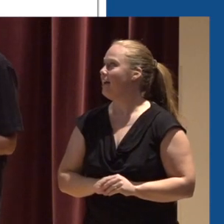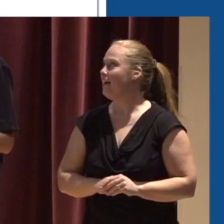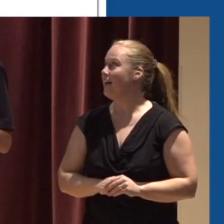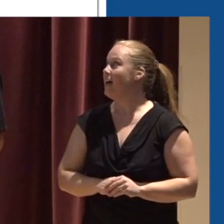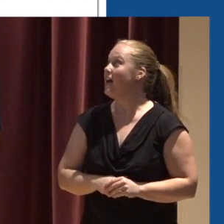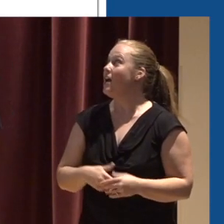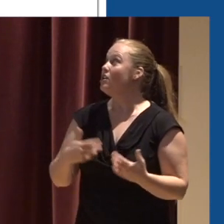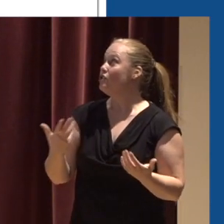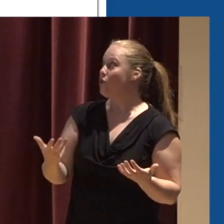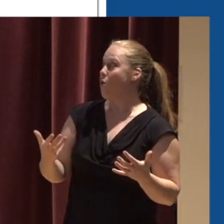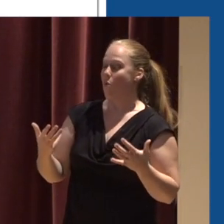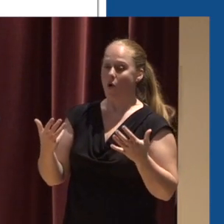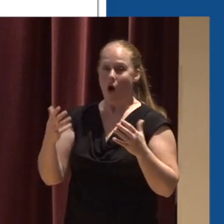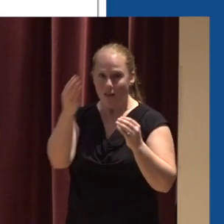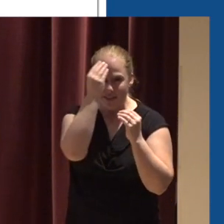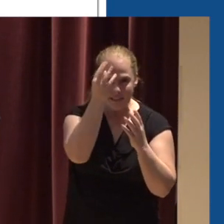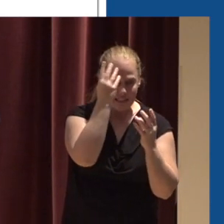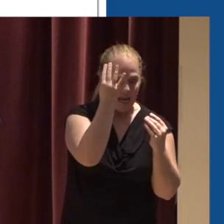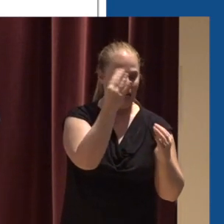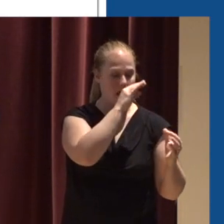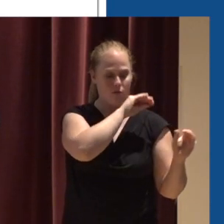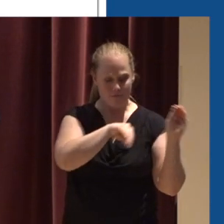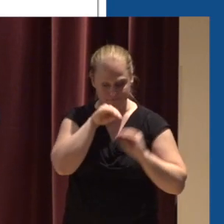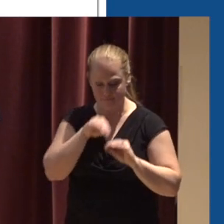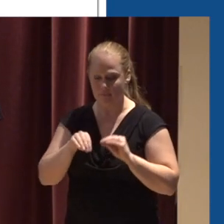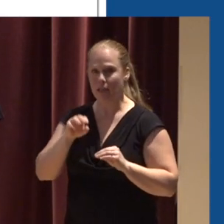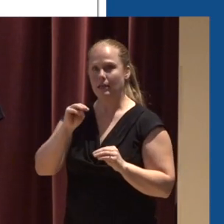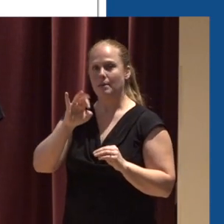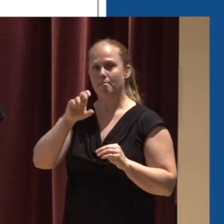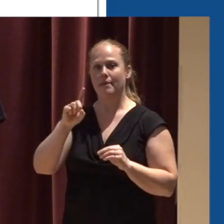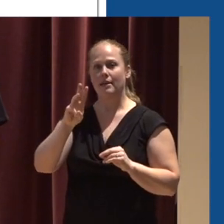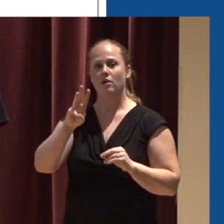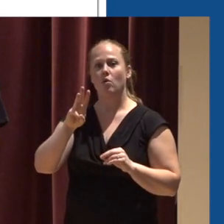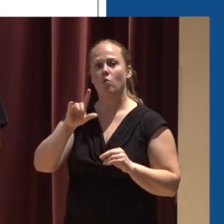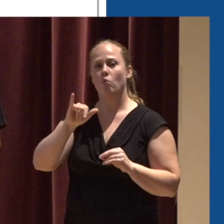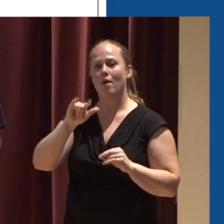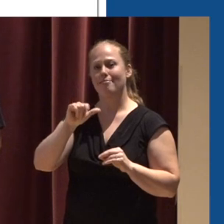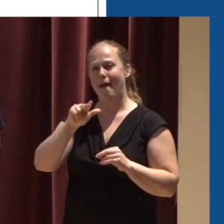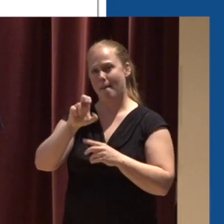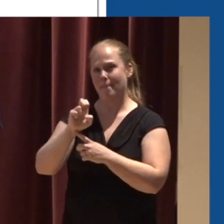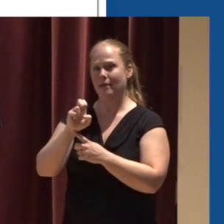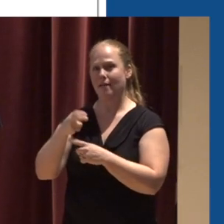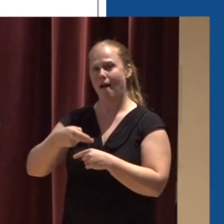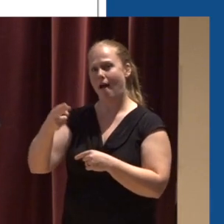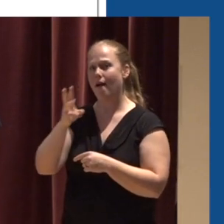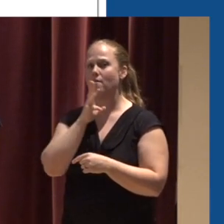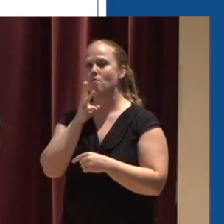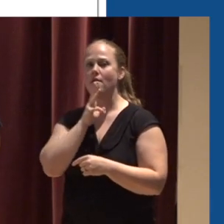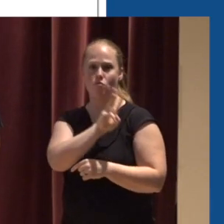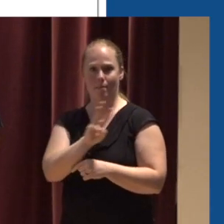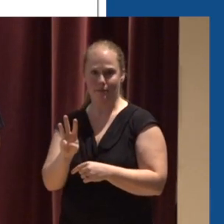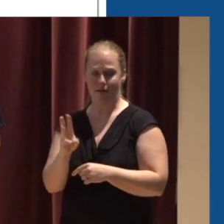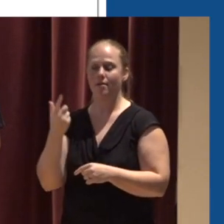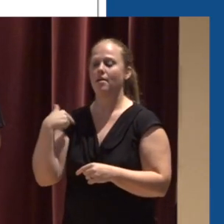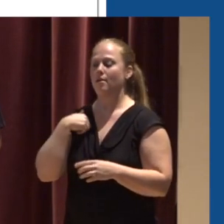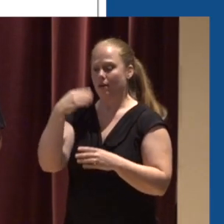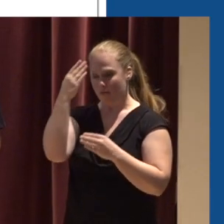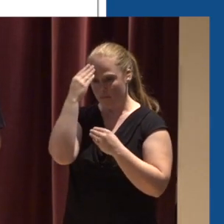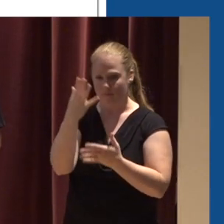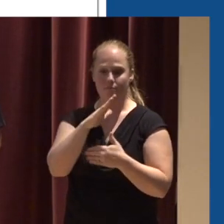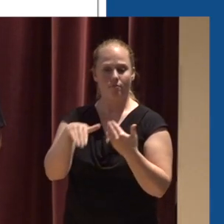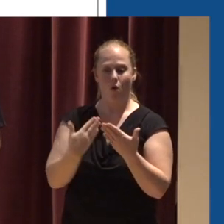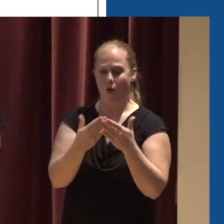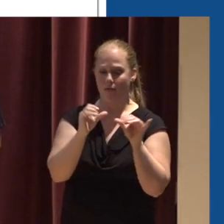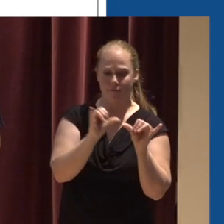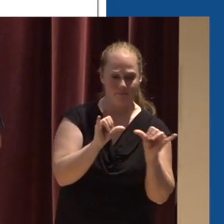So all of this data then is housed in the Mid-Awine Valley High Water Watch website And we provide all of the screen